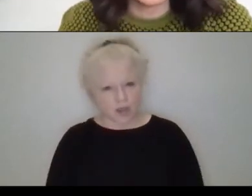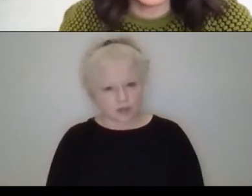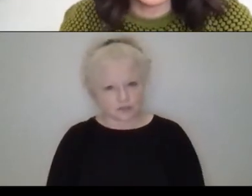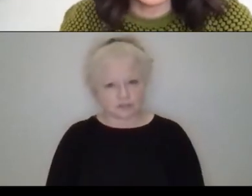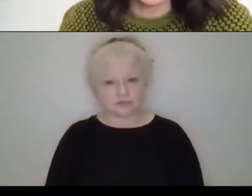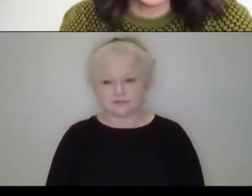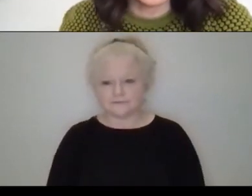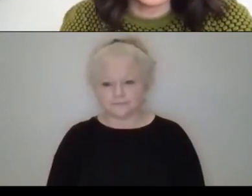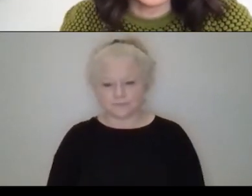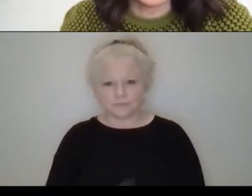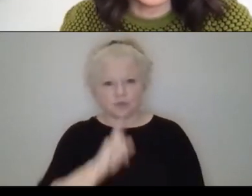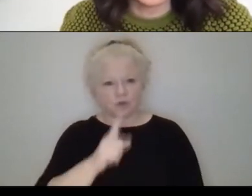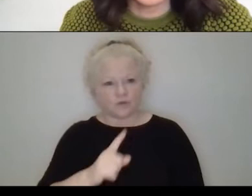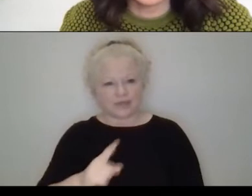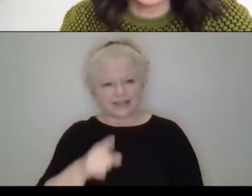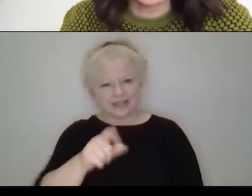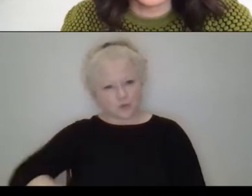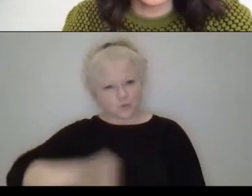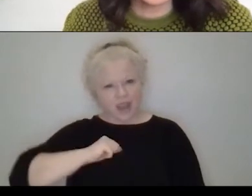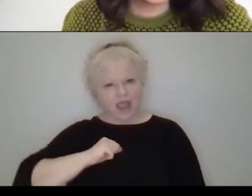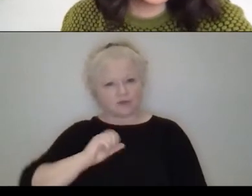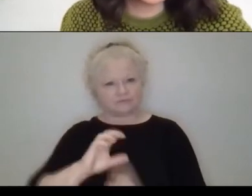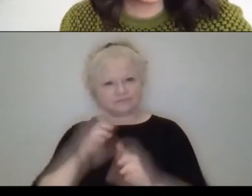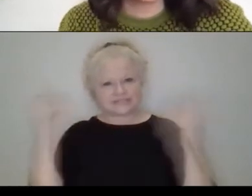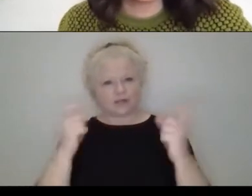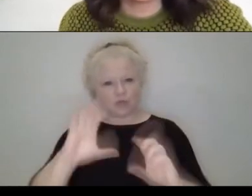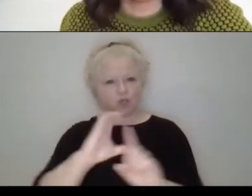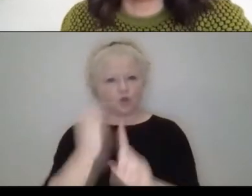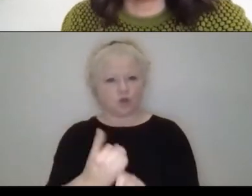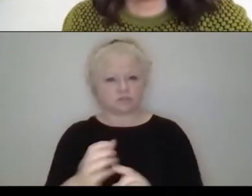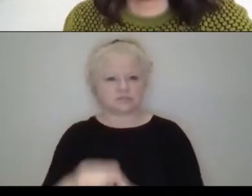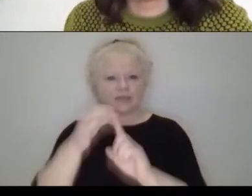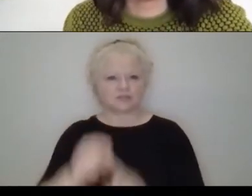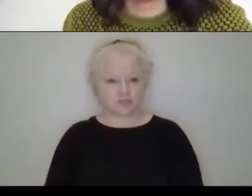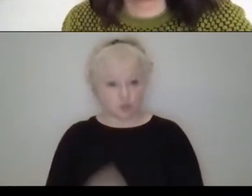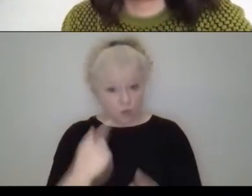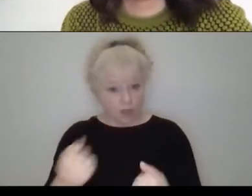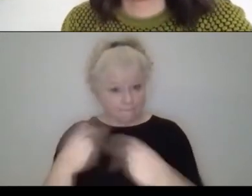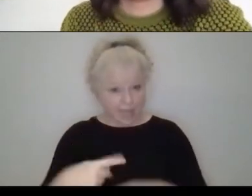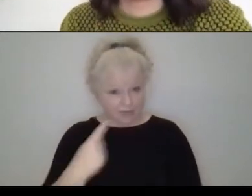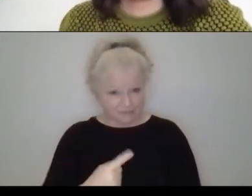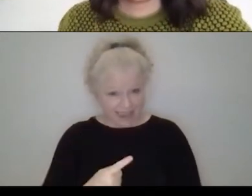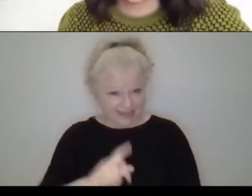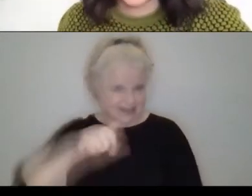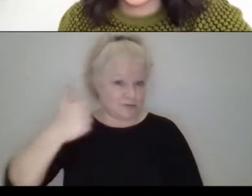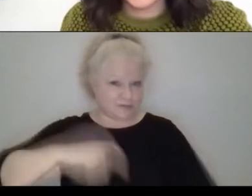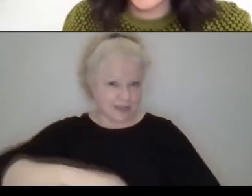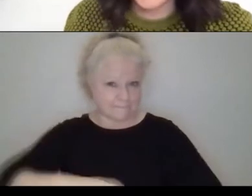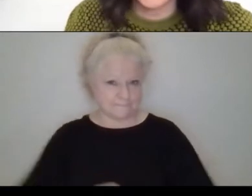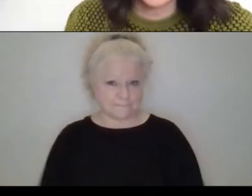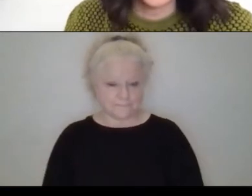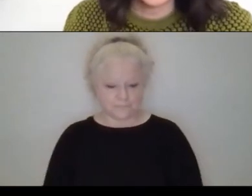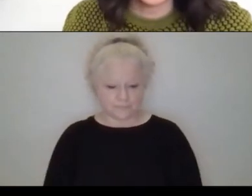really being proud and celebrating your culture. It's really special. Okay, you're going to come back. Okay. Thank